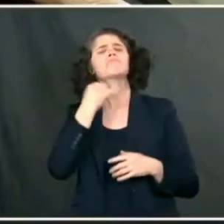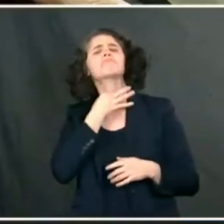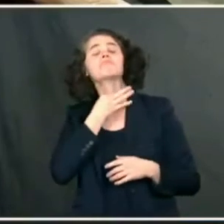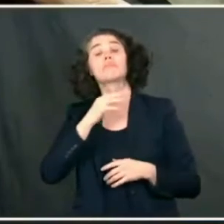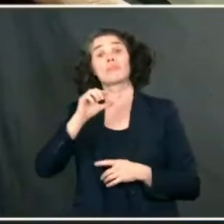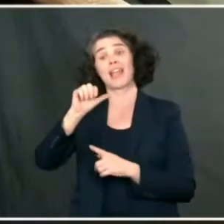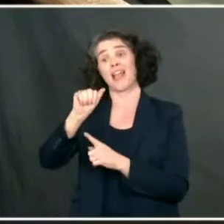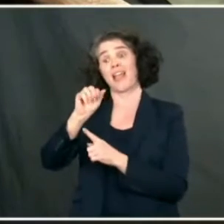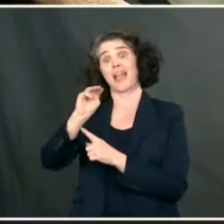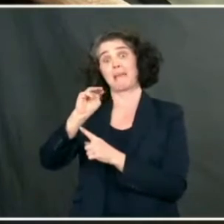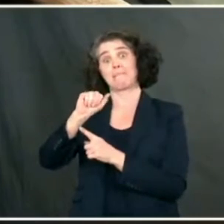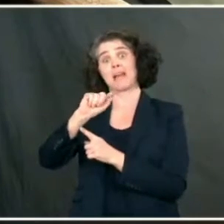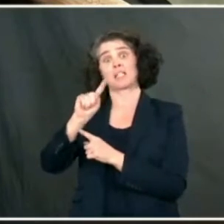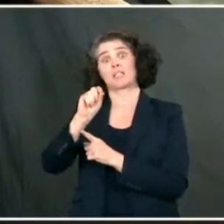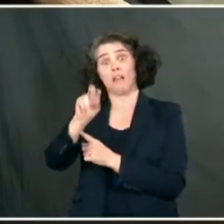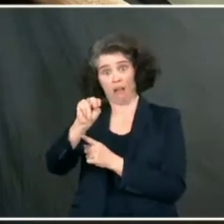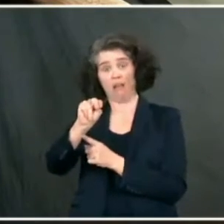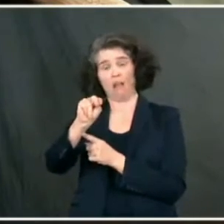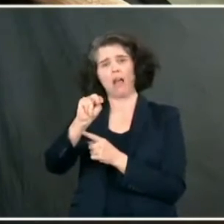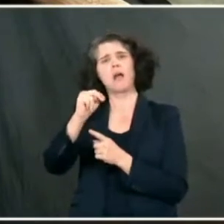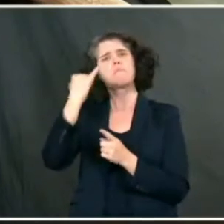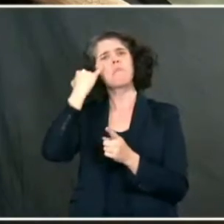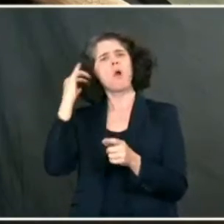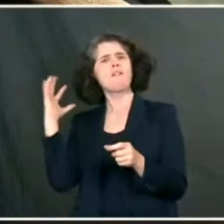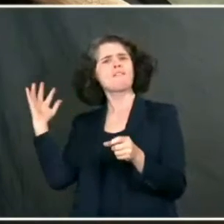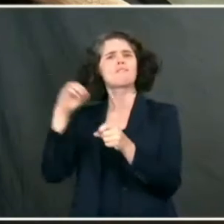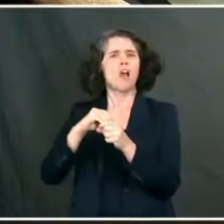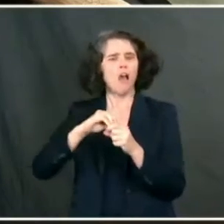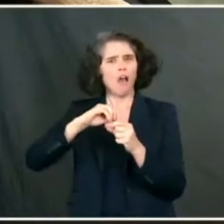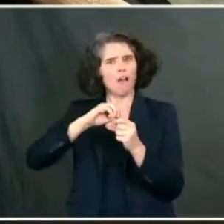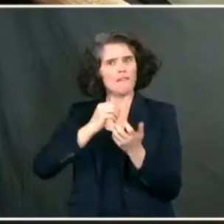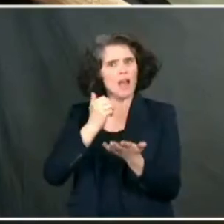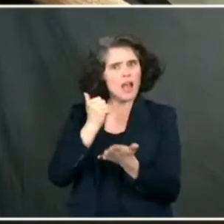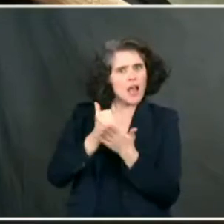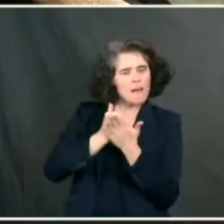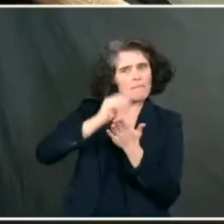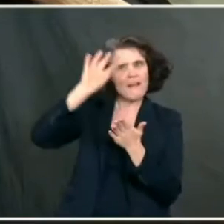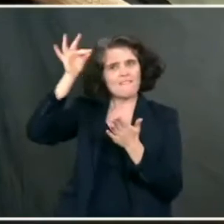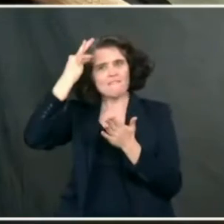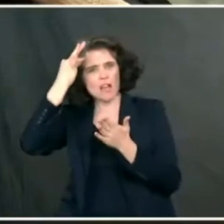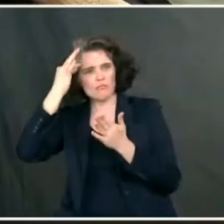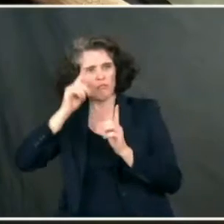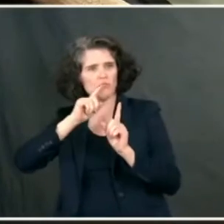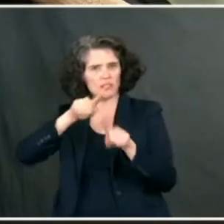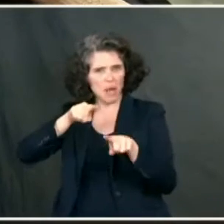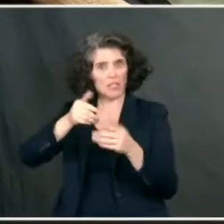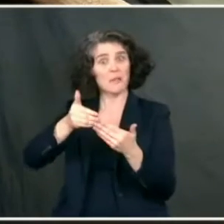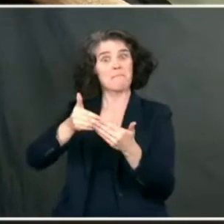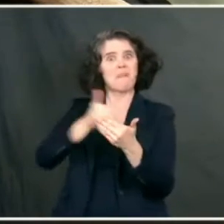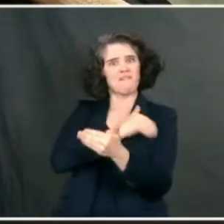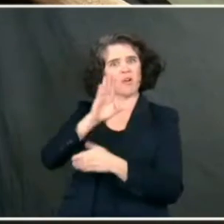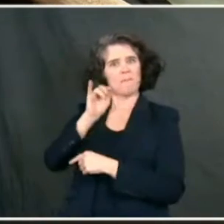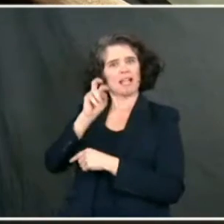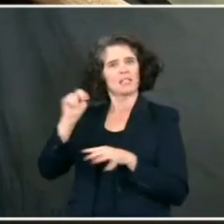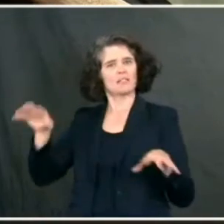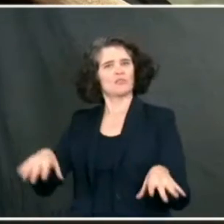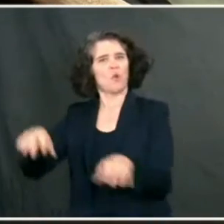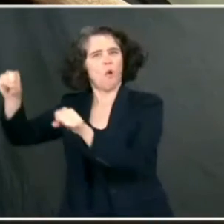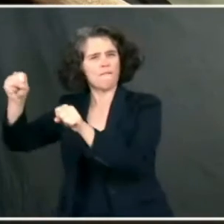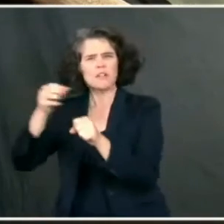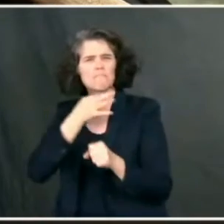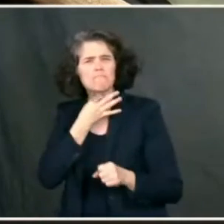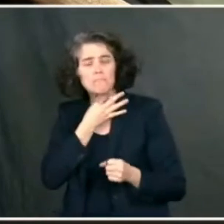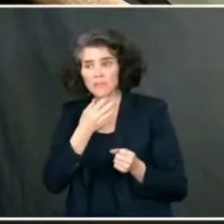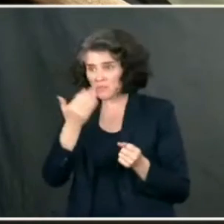response to COVID-19 before Biden took office? And do you know about any plans or